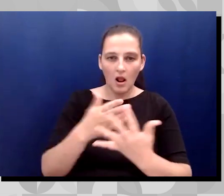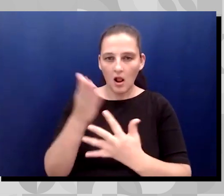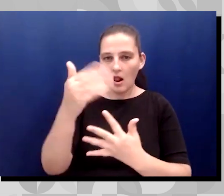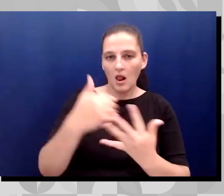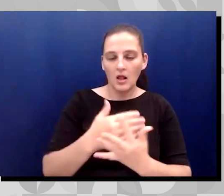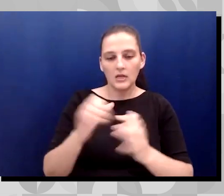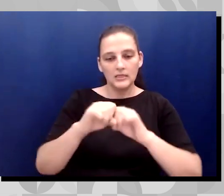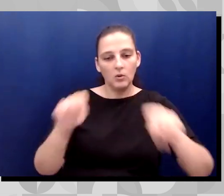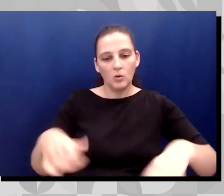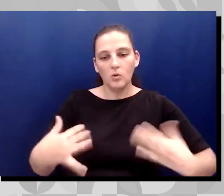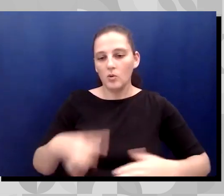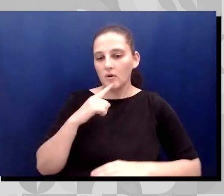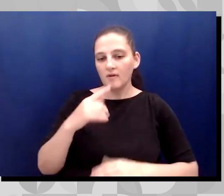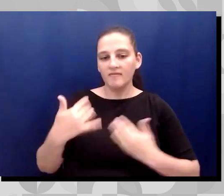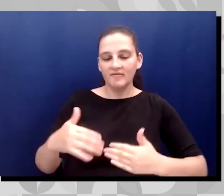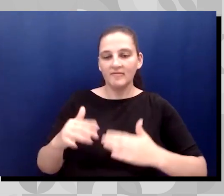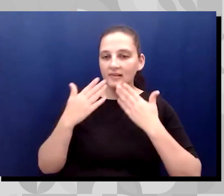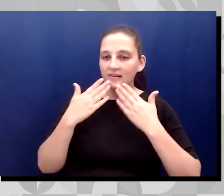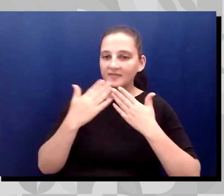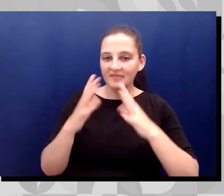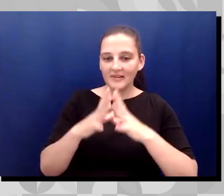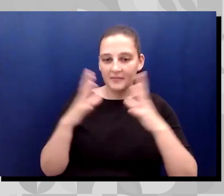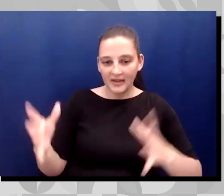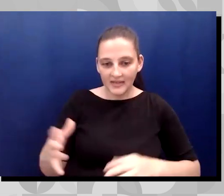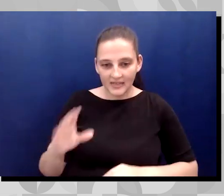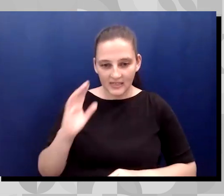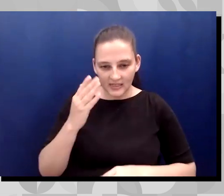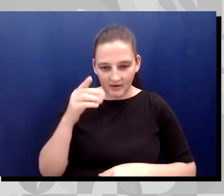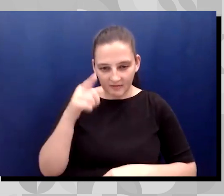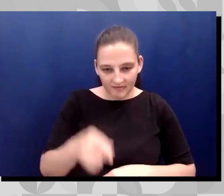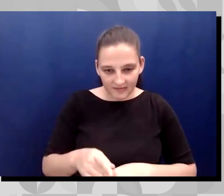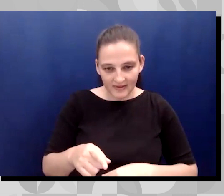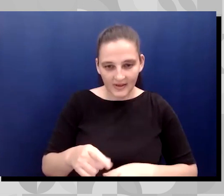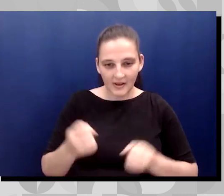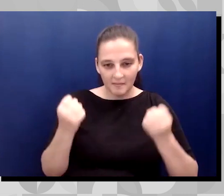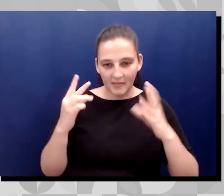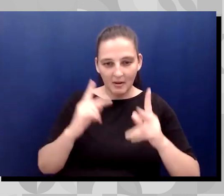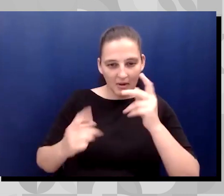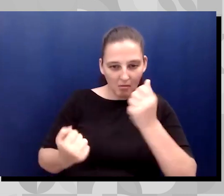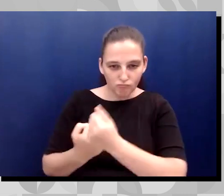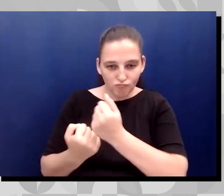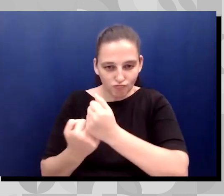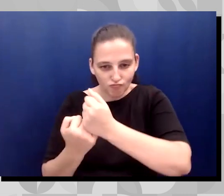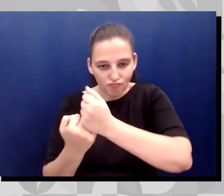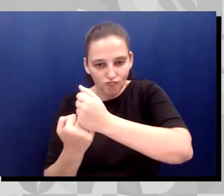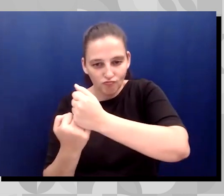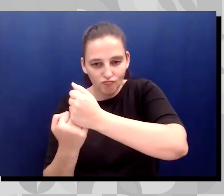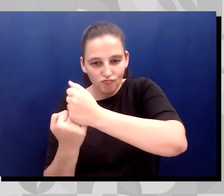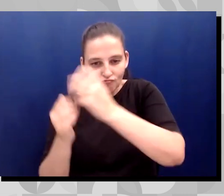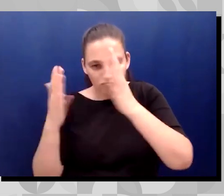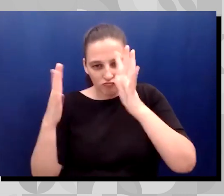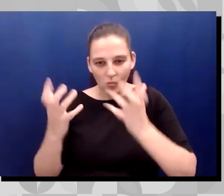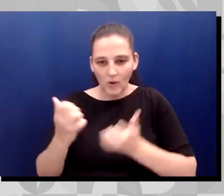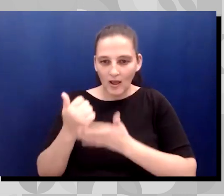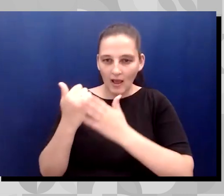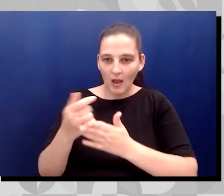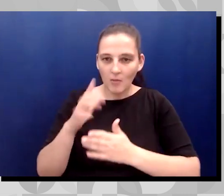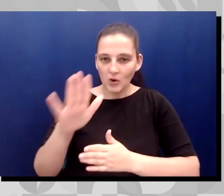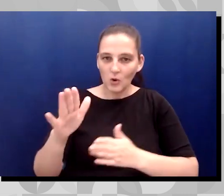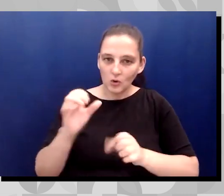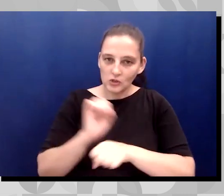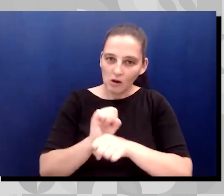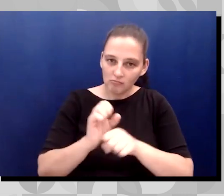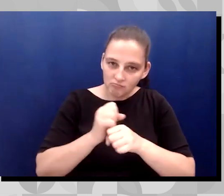you so much. It looks like from the chat box, you have a lot of allies that want to assist in scaling your efforts. So Lisa, thank you so, so much.